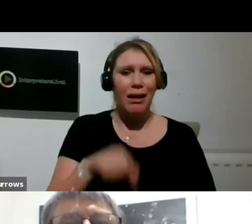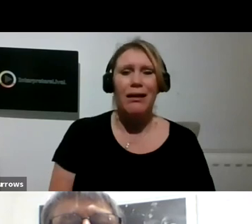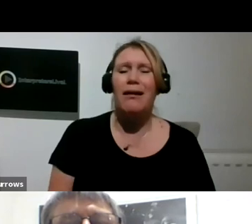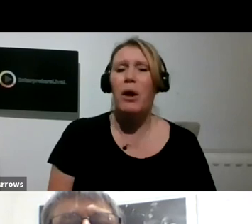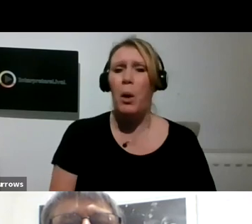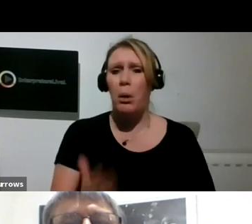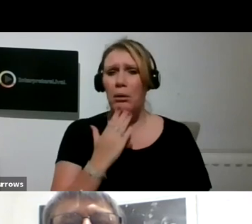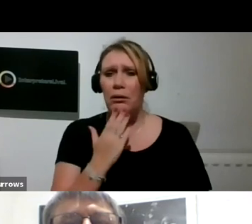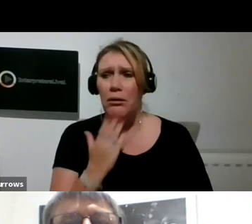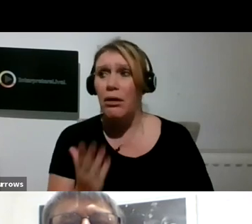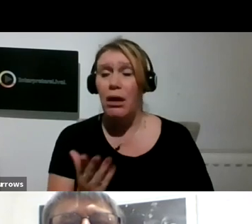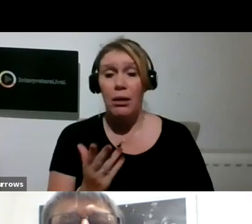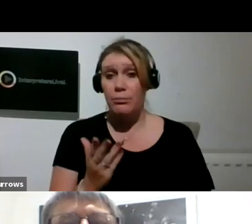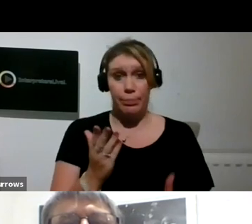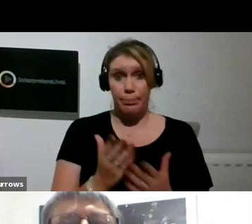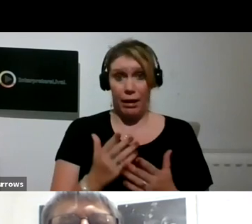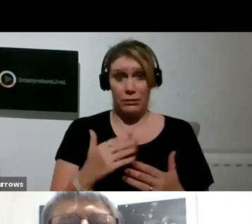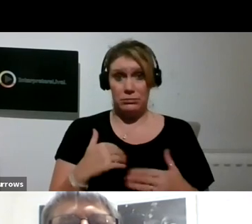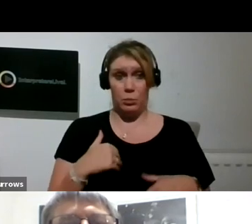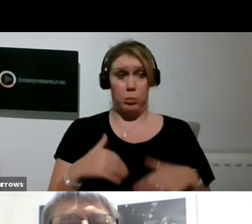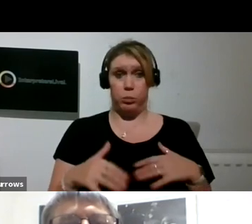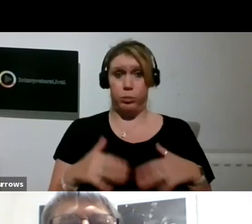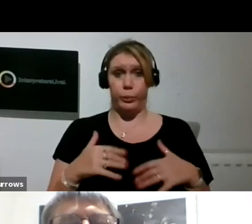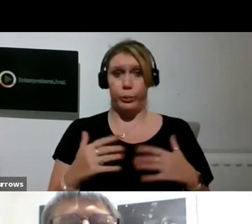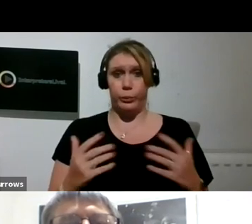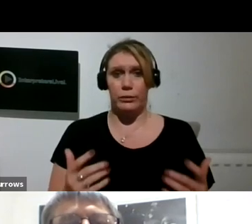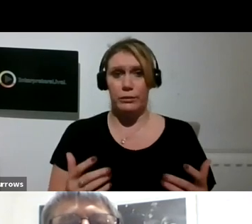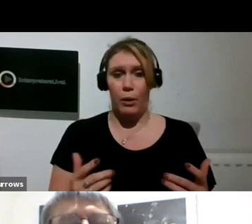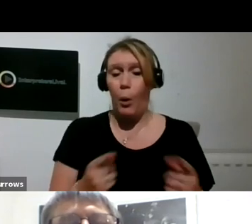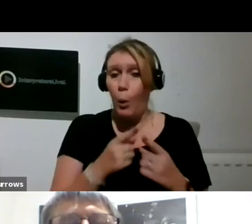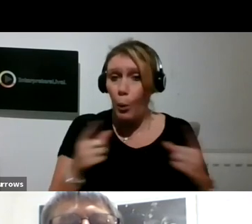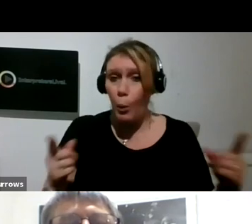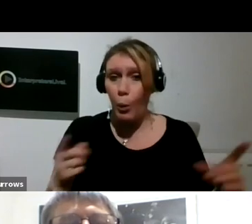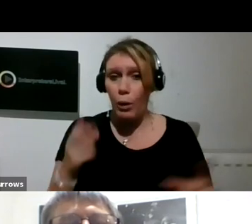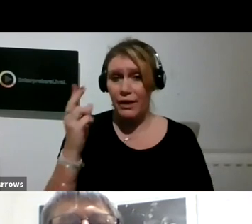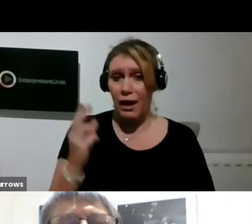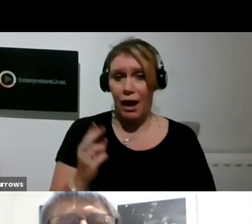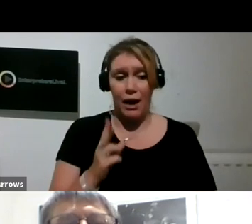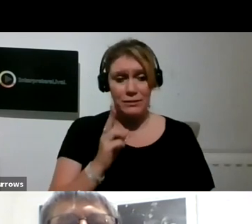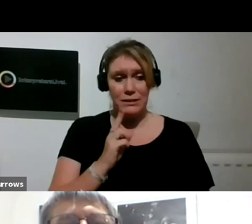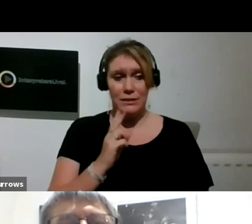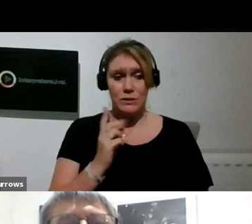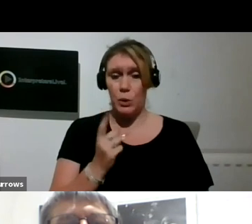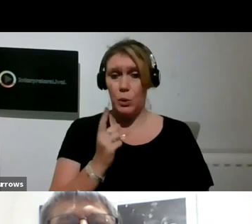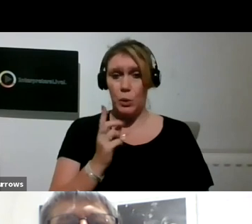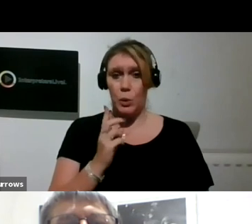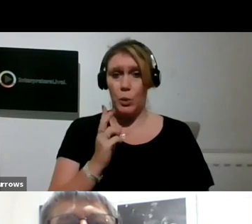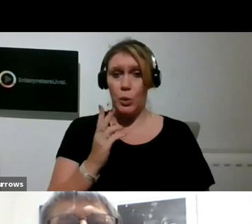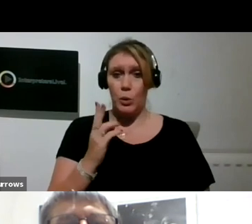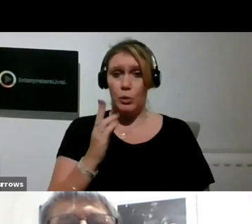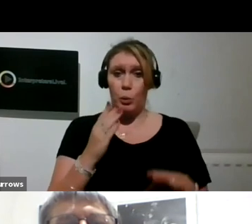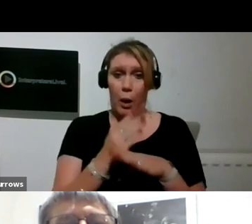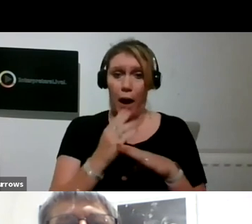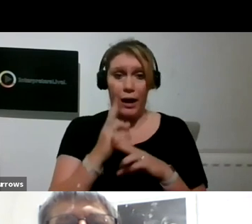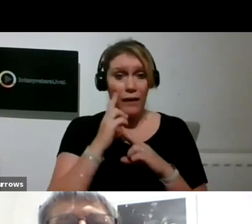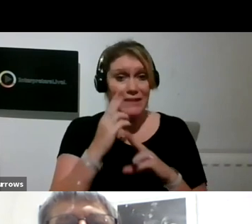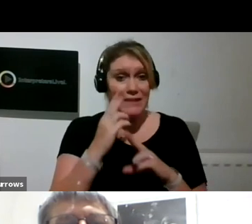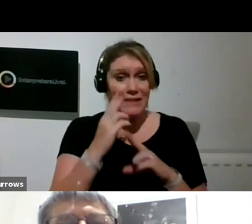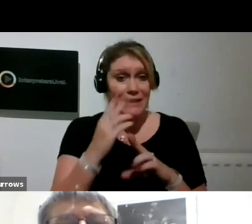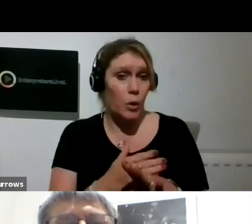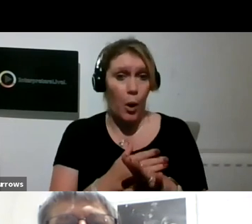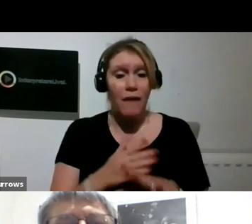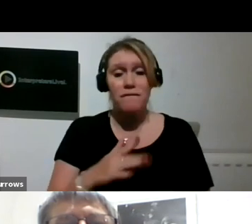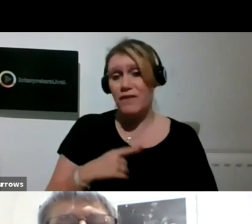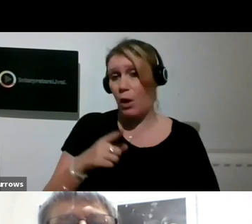You don't need people to progress, but all of those artists that I've seen as work I've seen before have progressed. Yep, yep.